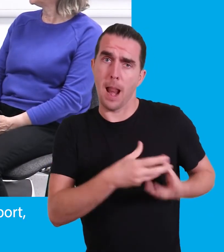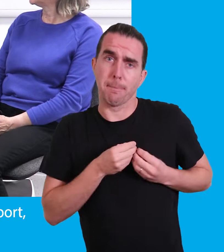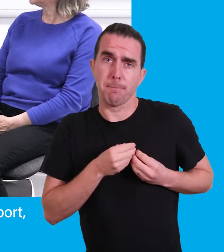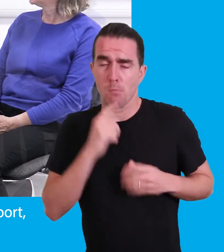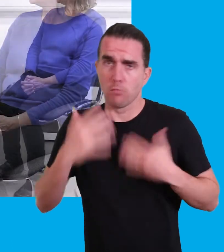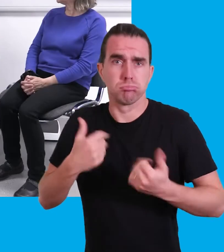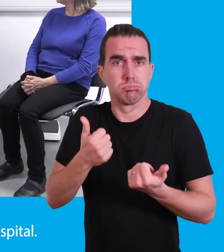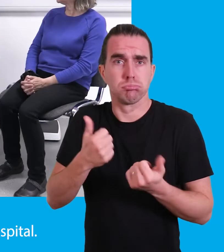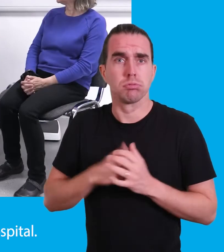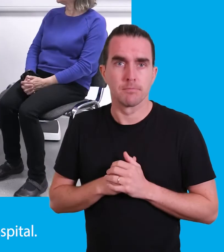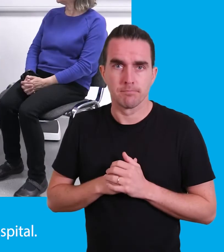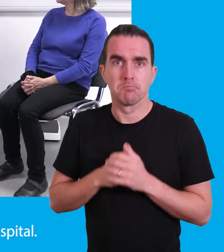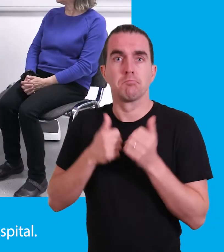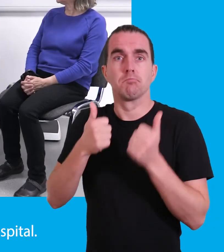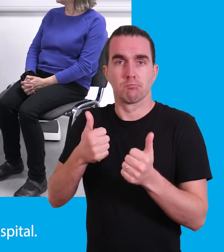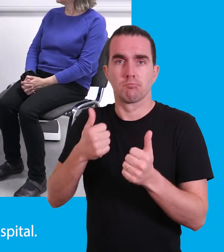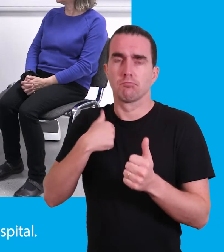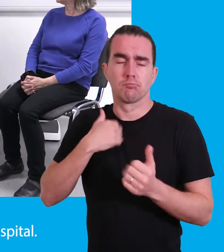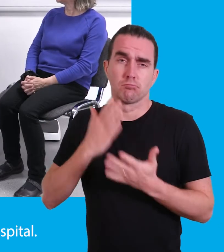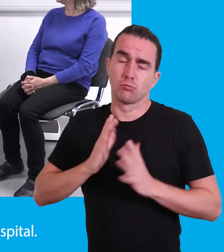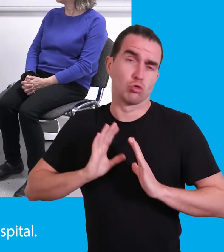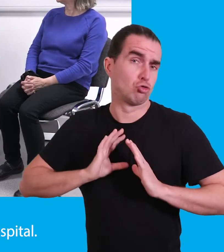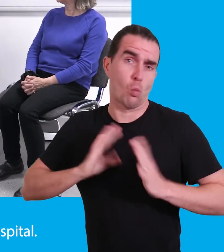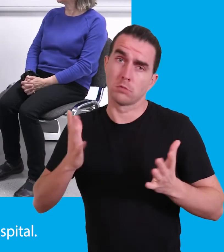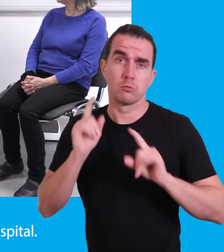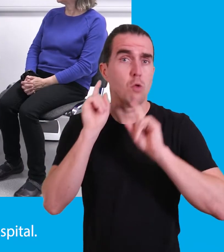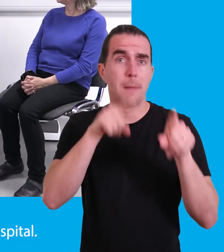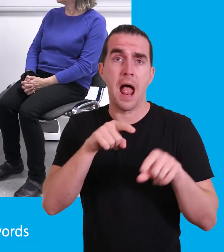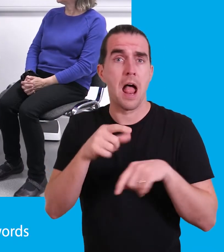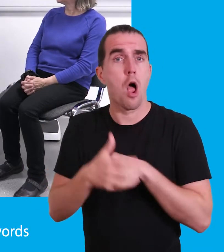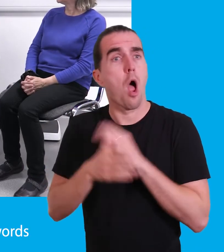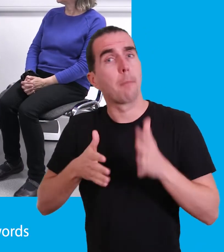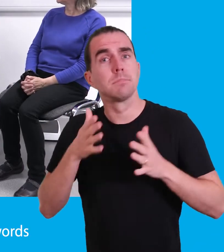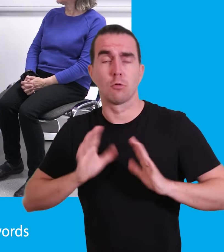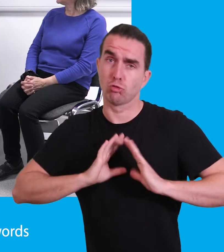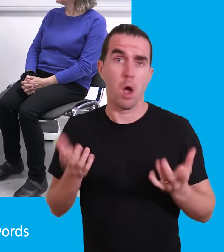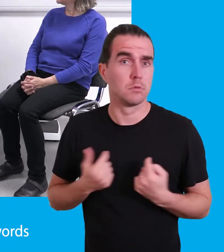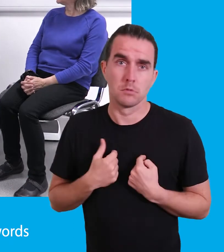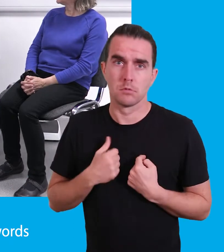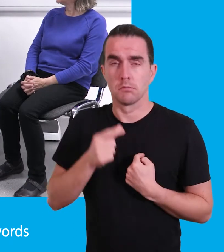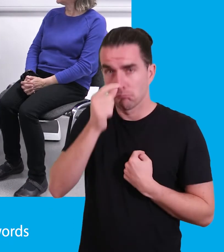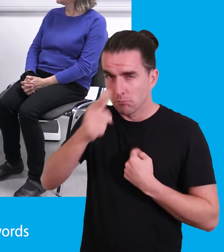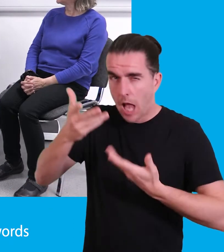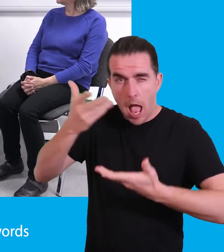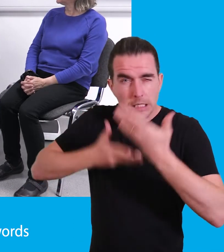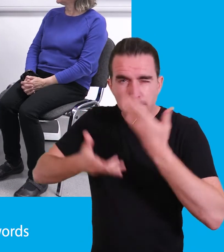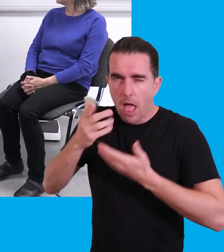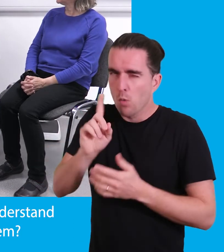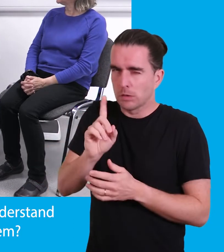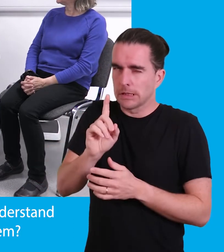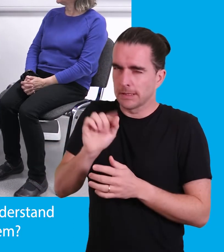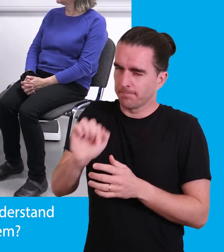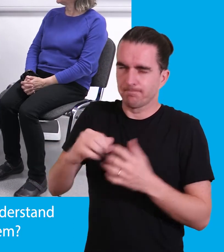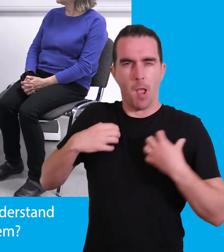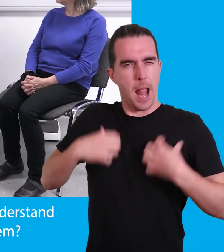She can help us. We really don't want to go back in the hospital. So Jane, could you perhaps use your own words